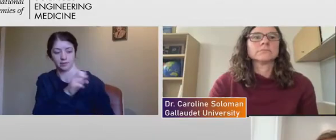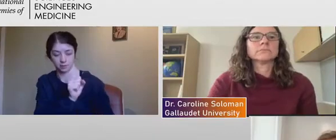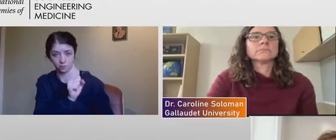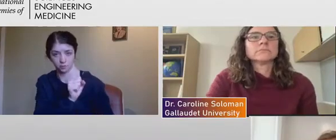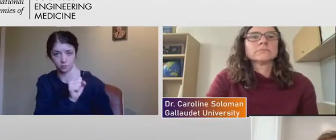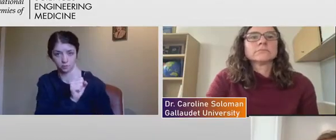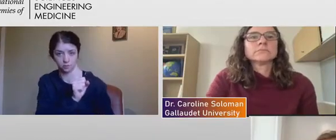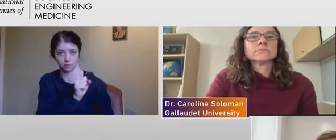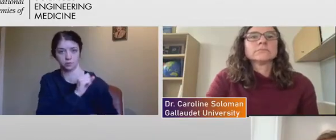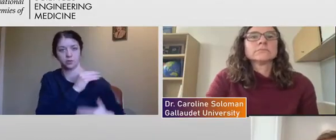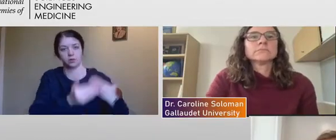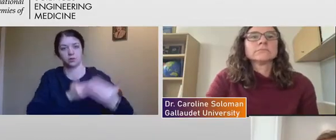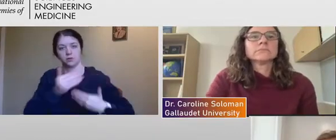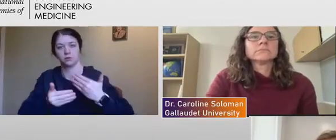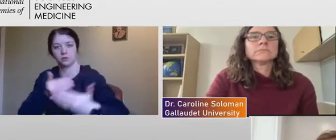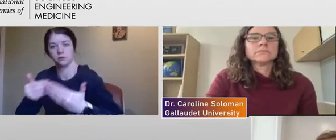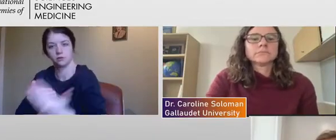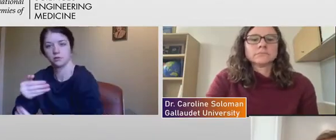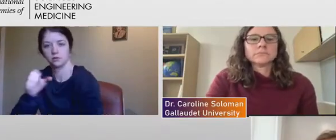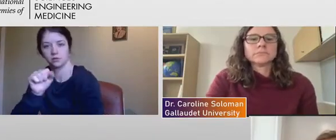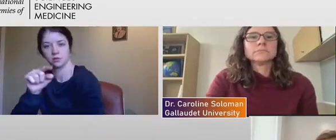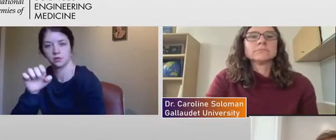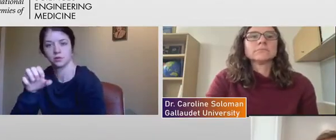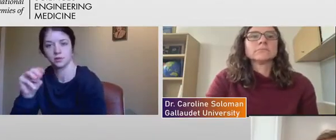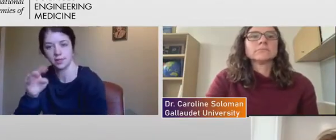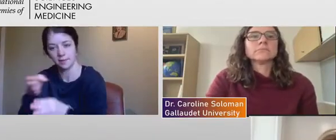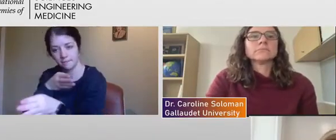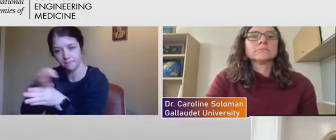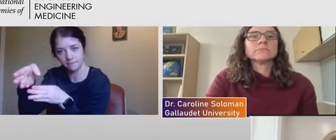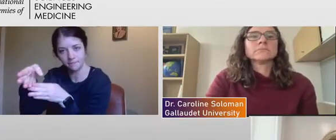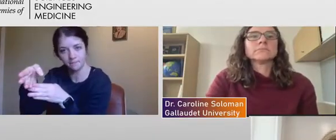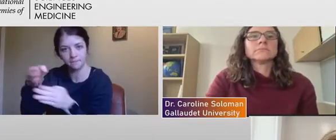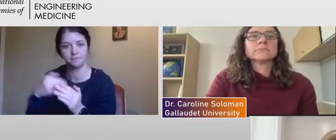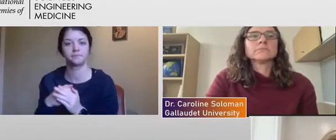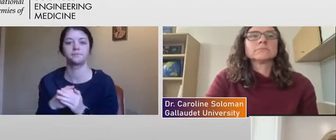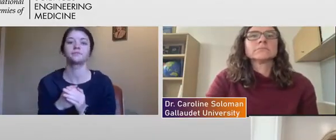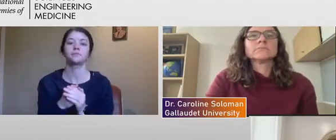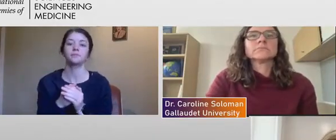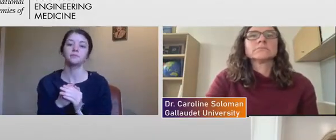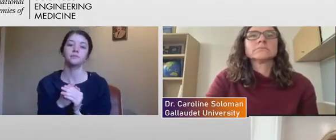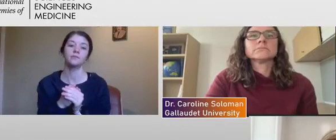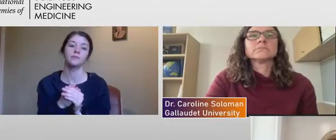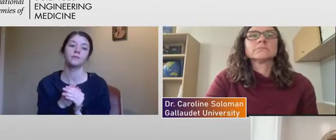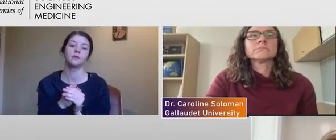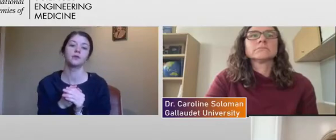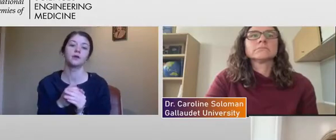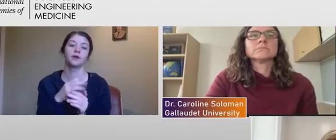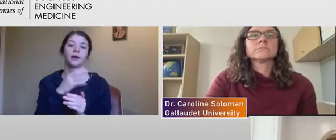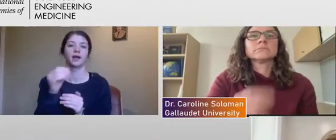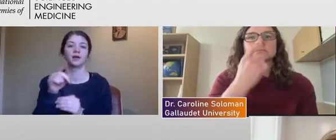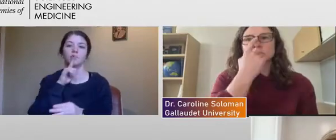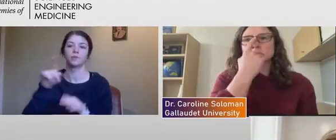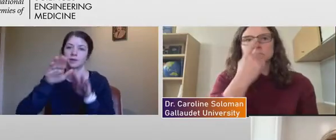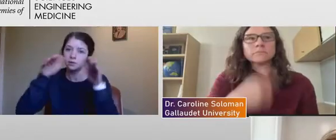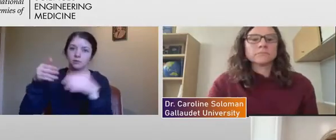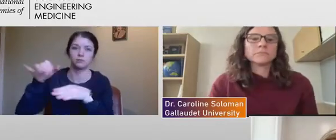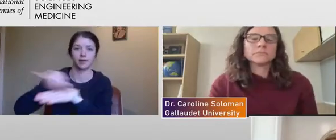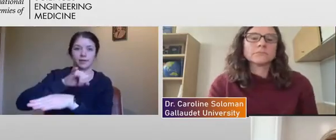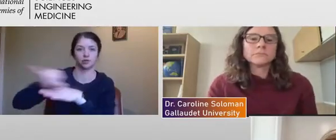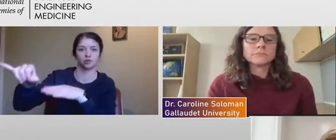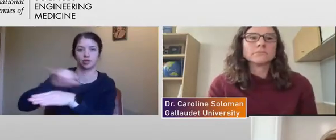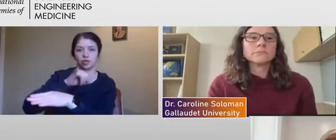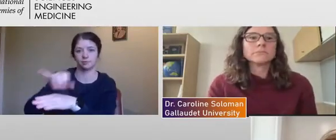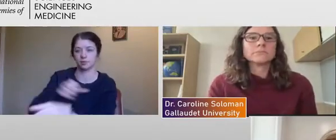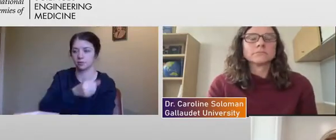through sort of the STEM pipeline and, and really focusing on, um, internships in government agencies.